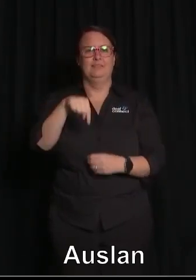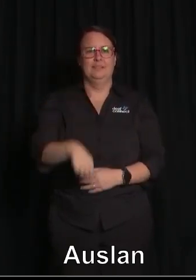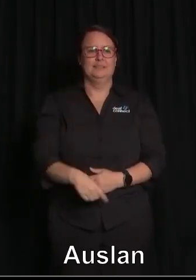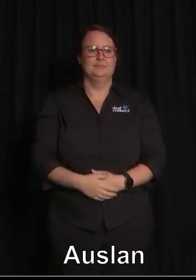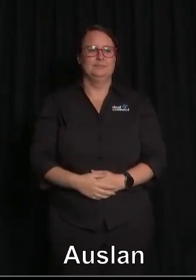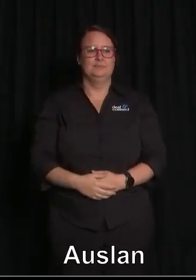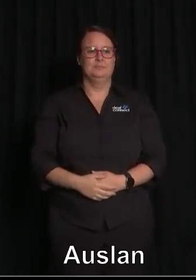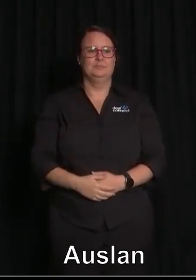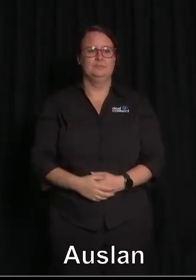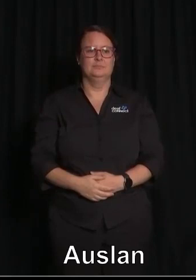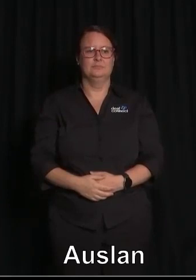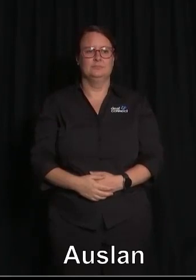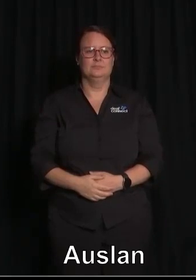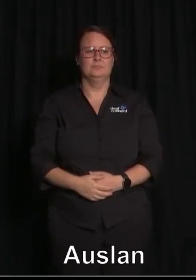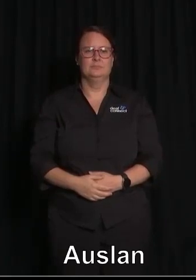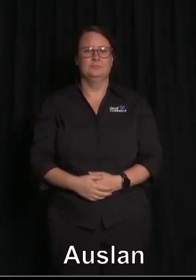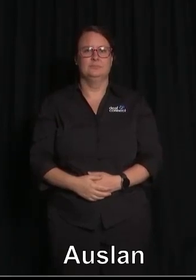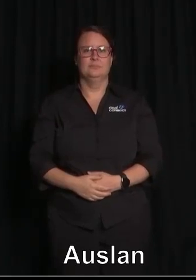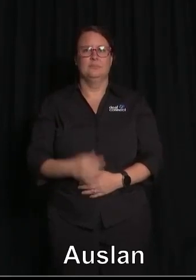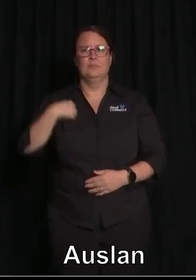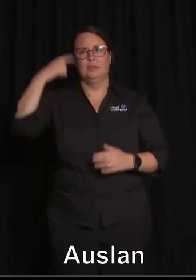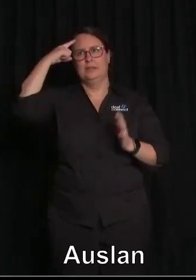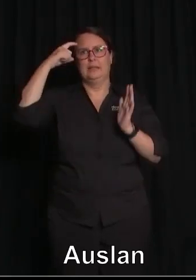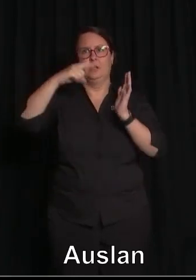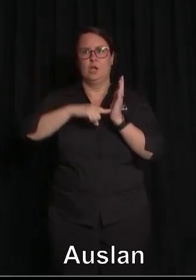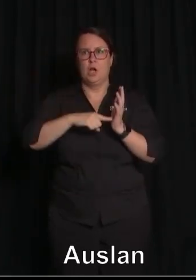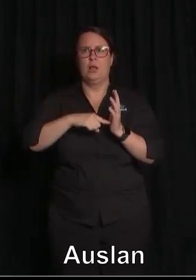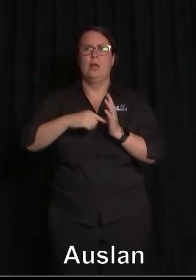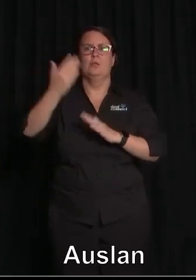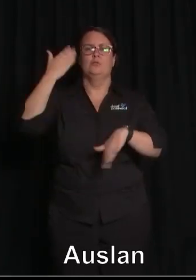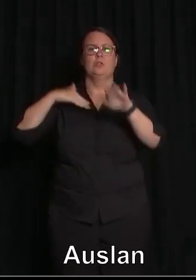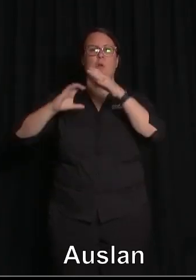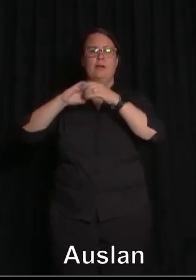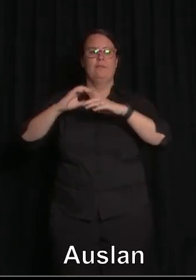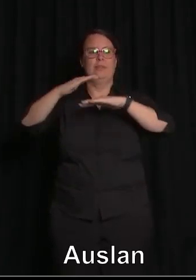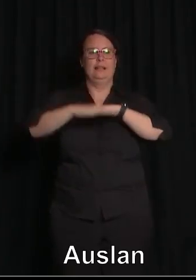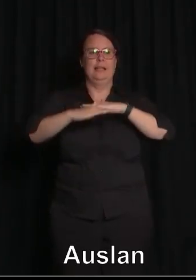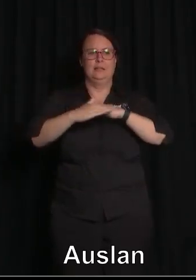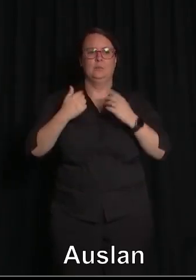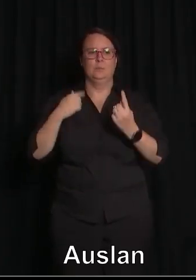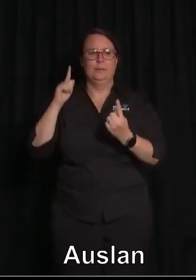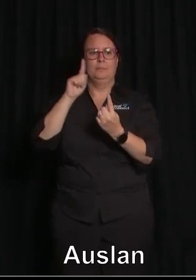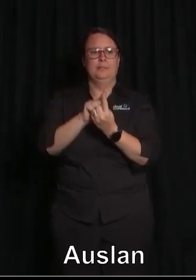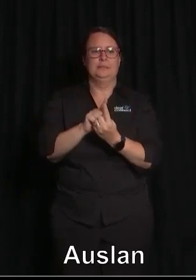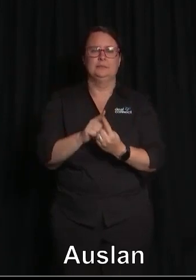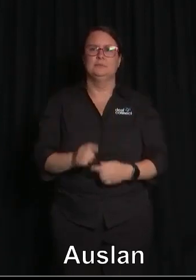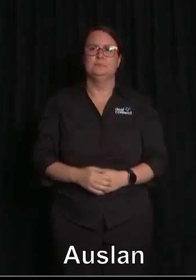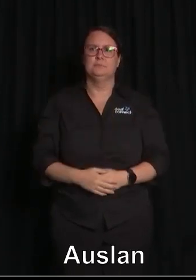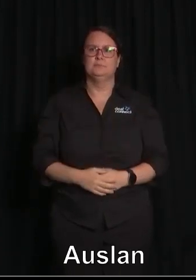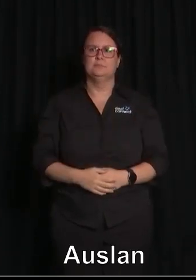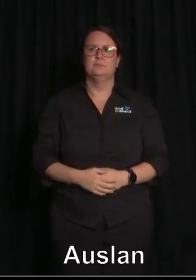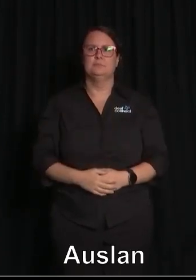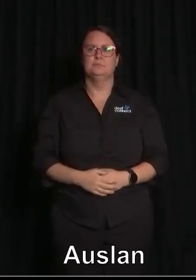I want to acknowledge the traditional owners of the land on which we meet and pay my respects to elders past, present, and emerging.